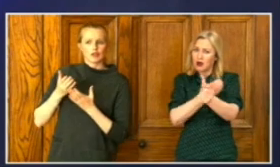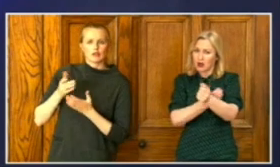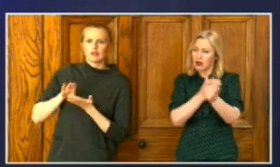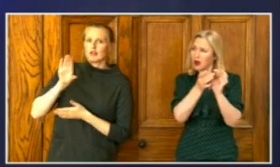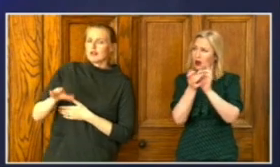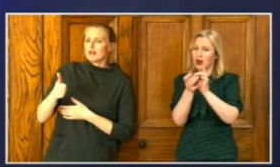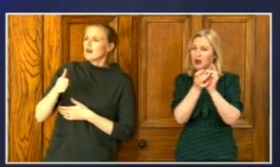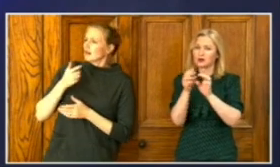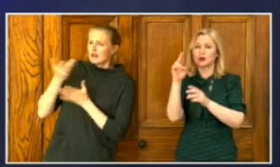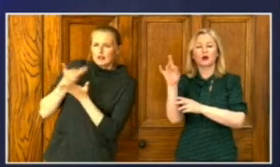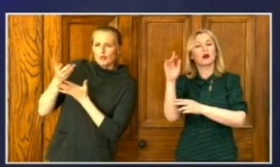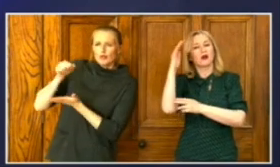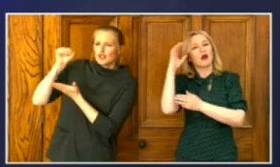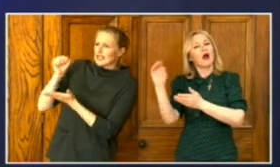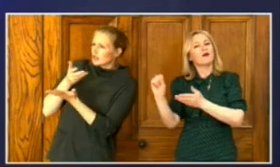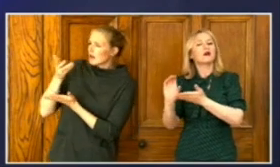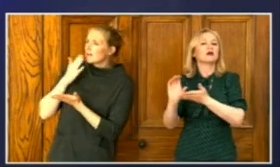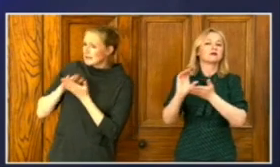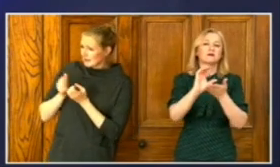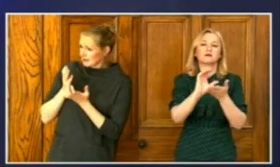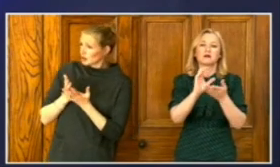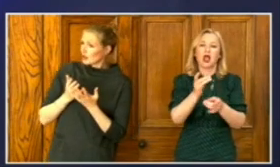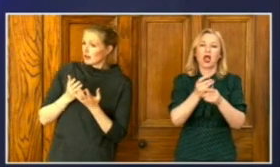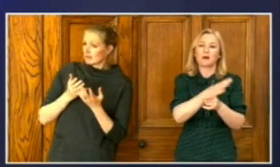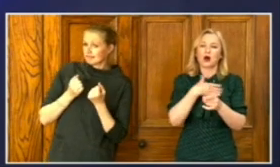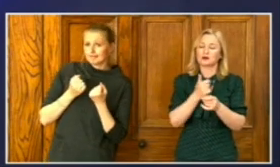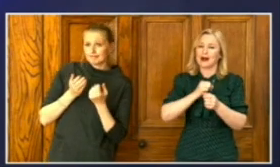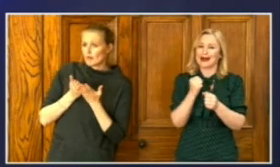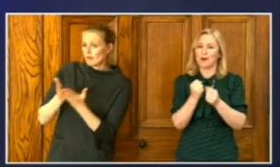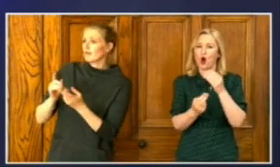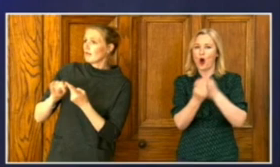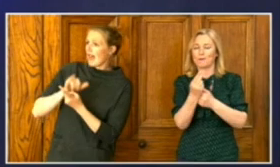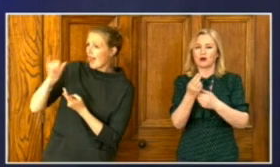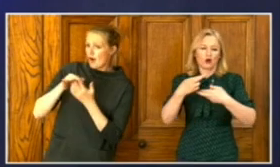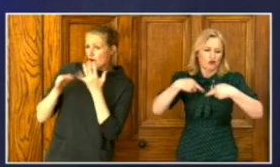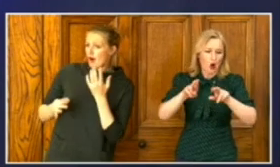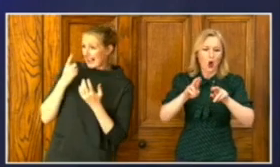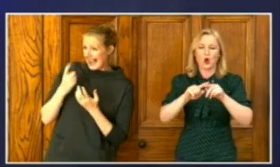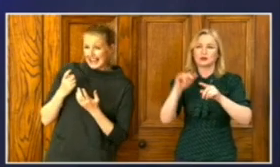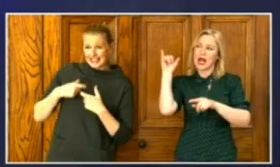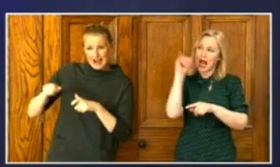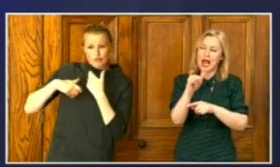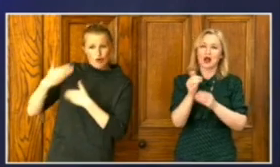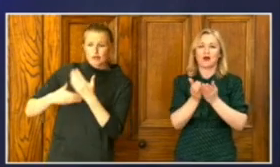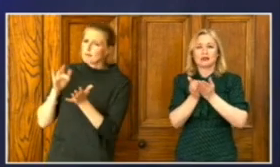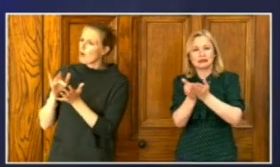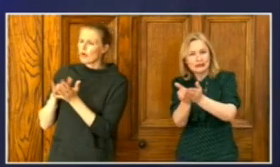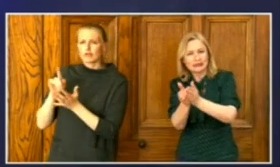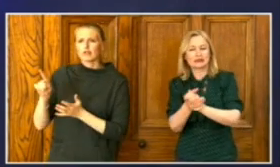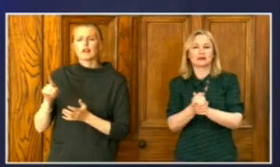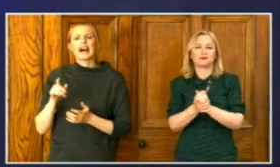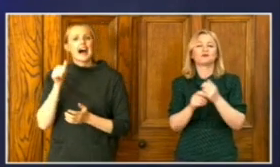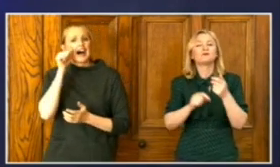the Chancellor about making our air, road and sea supply routes more resilient. And finally, for those concerned about nursery and